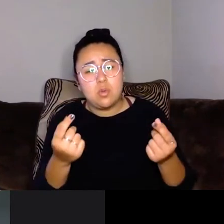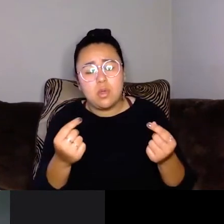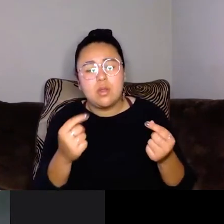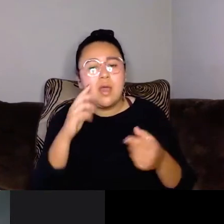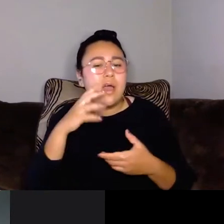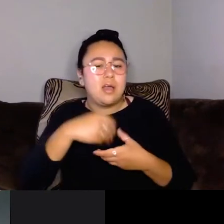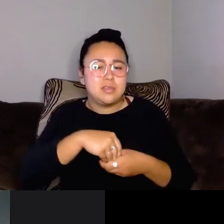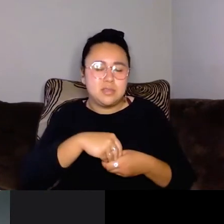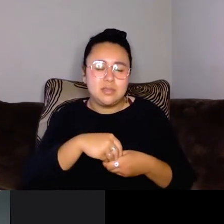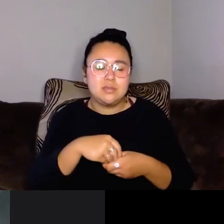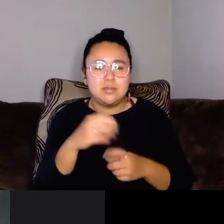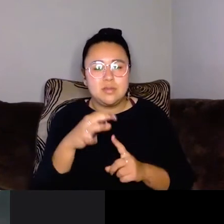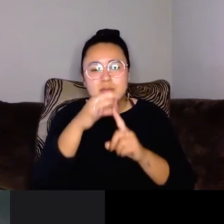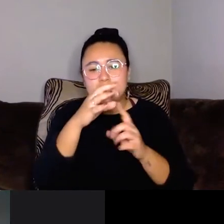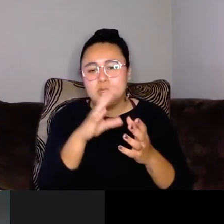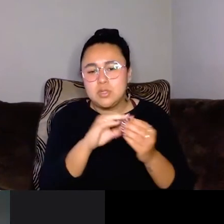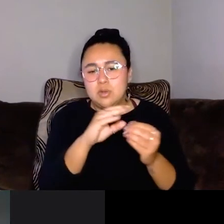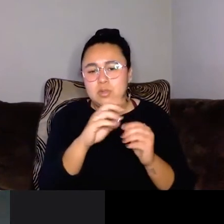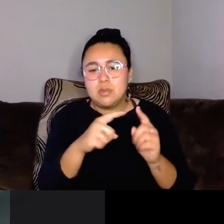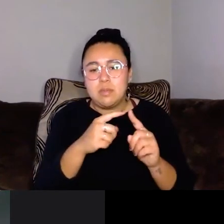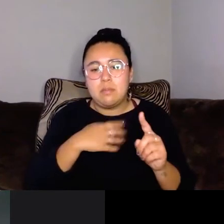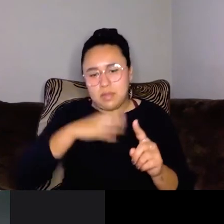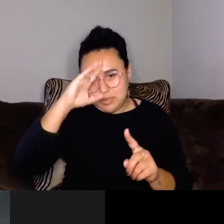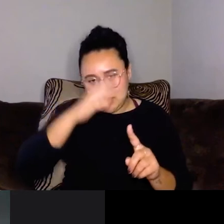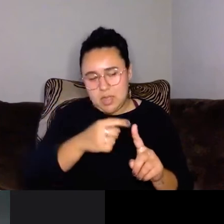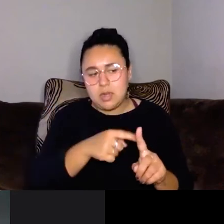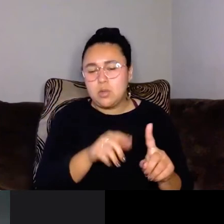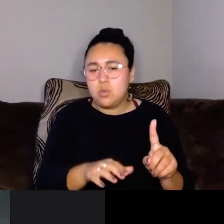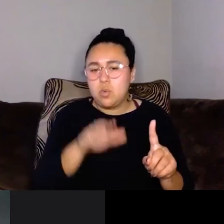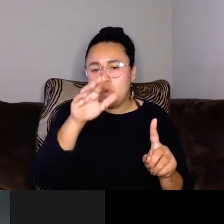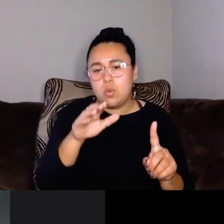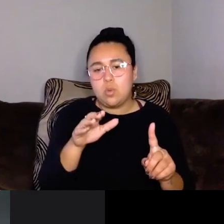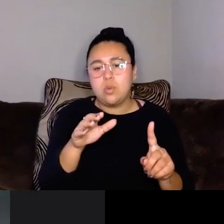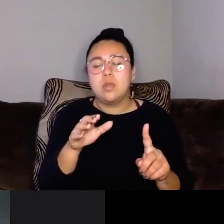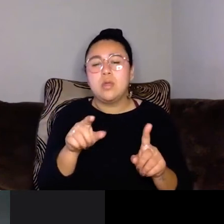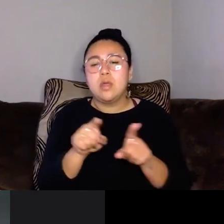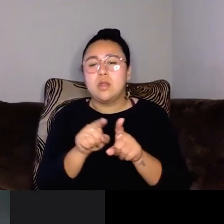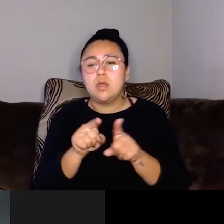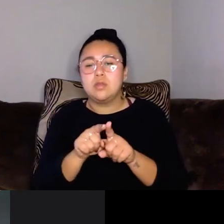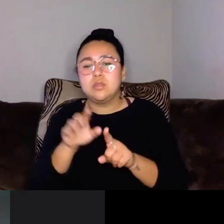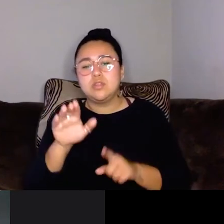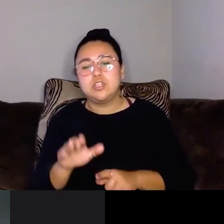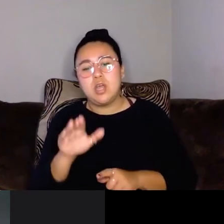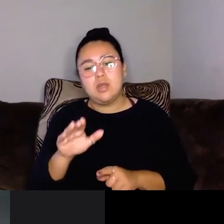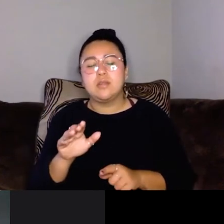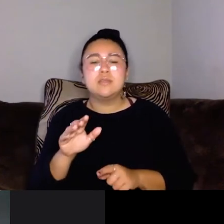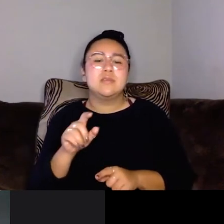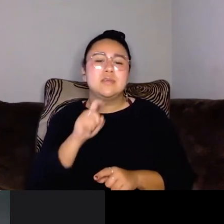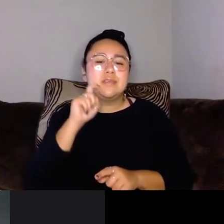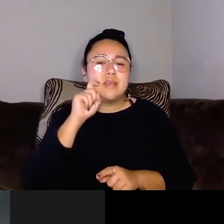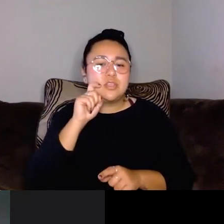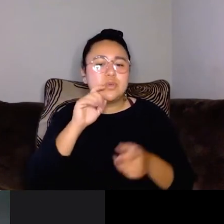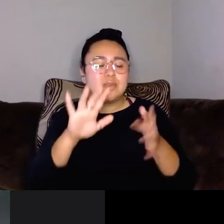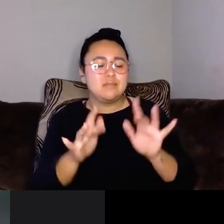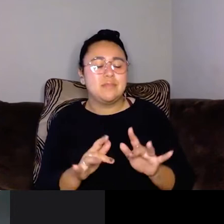autism, especially stories about my son growing up and about childhood sexual abuse, because I feel like that's something